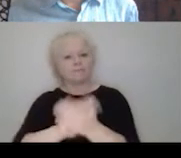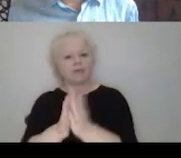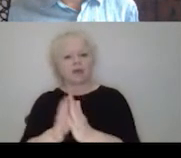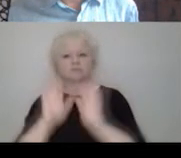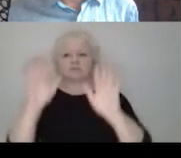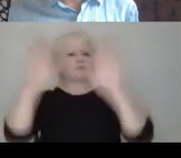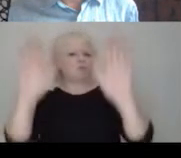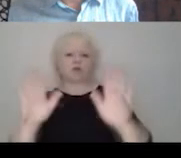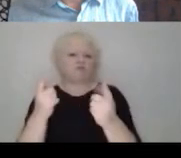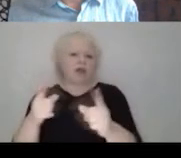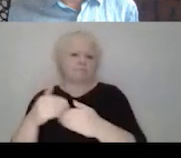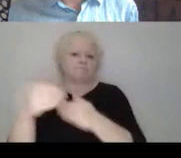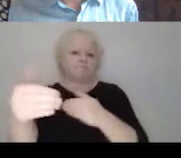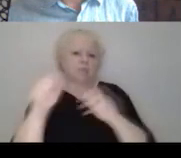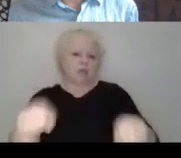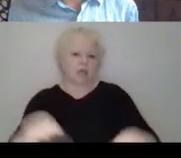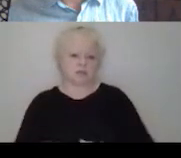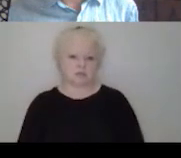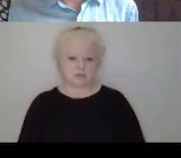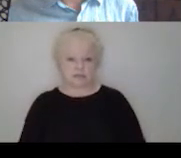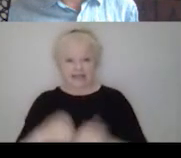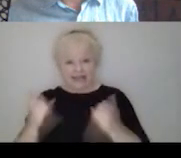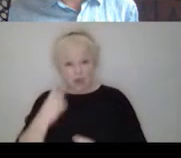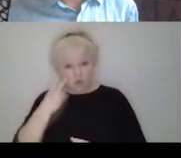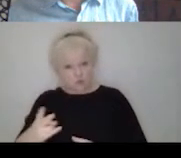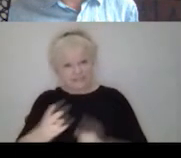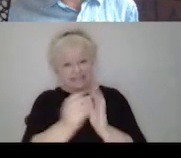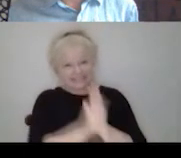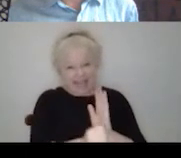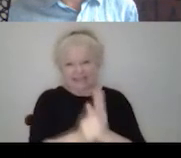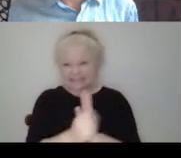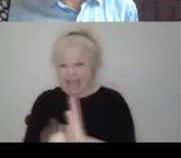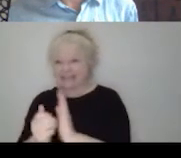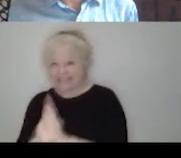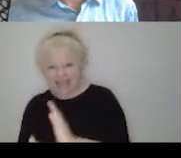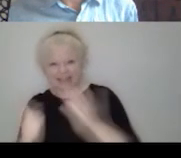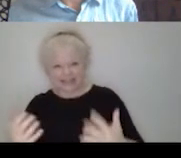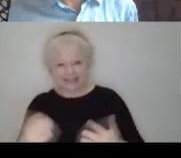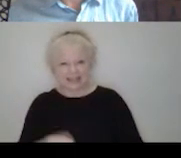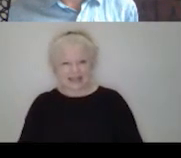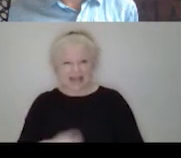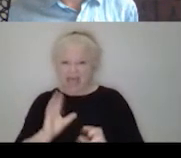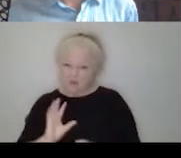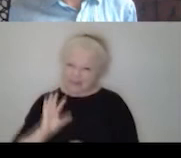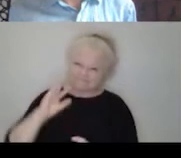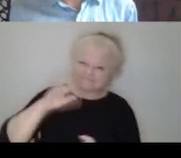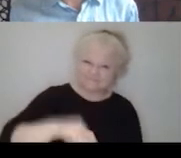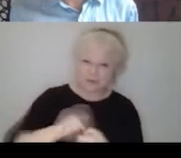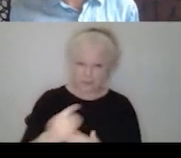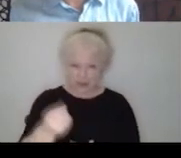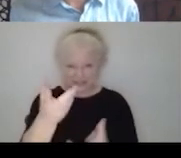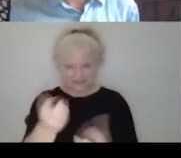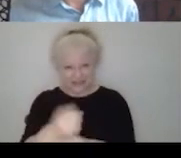hopefully, uh, see this amazing talent and it inspires you. I don't know. I want to be on one of these projects, guys, don't you?